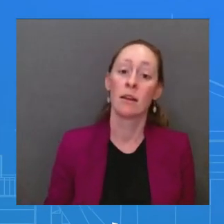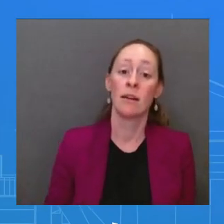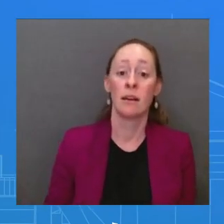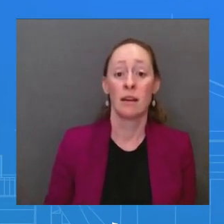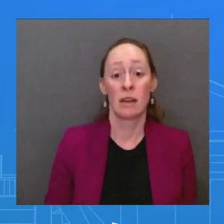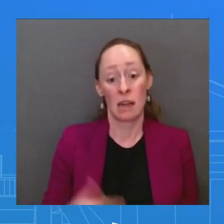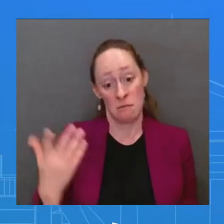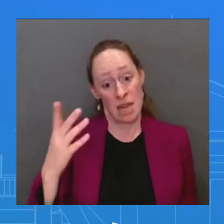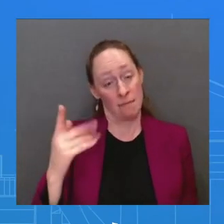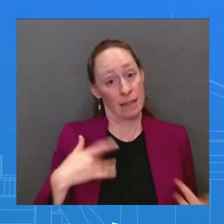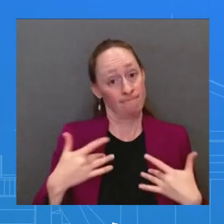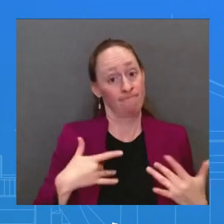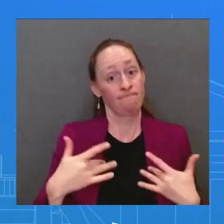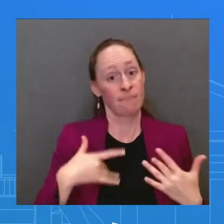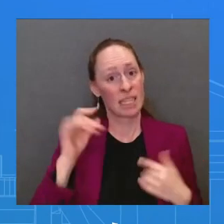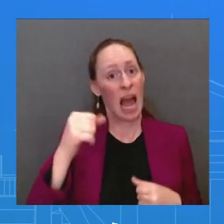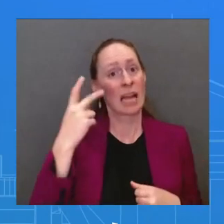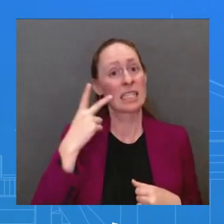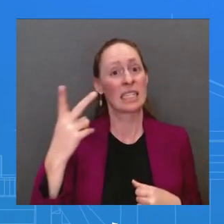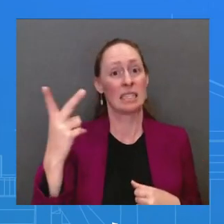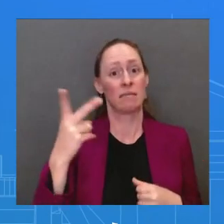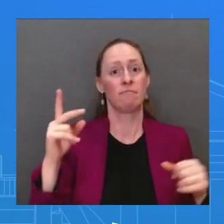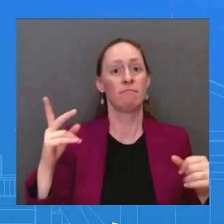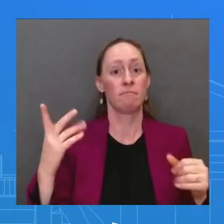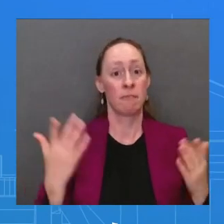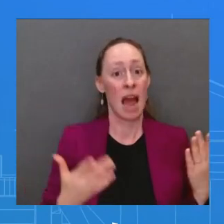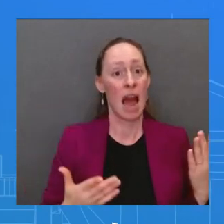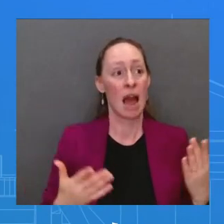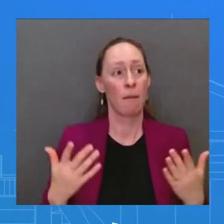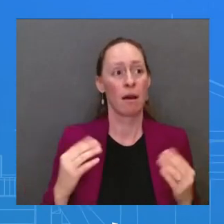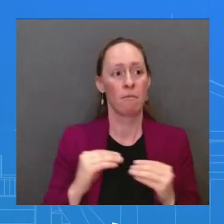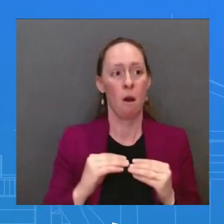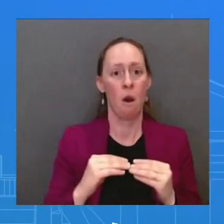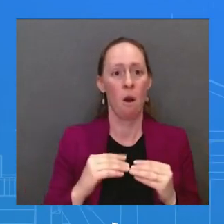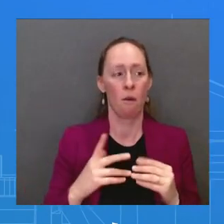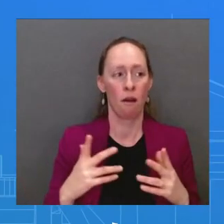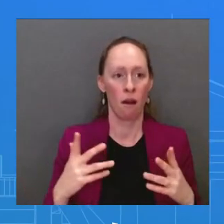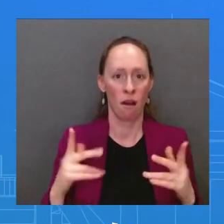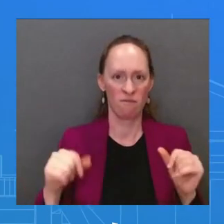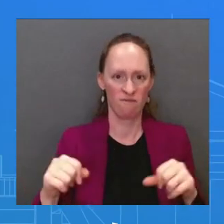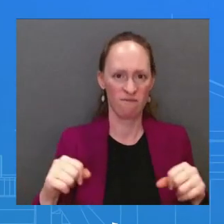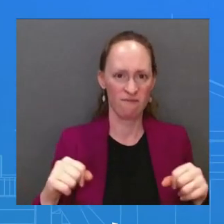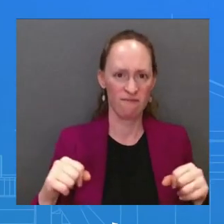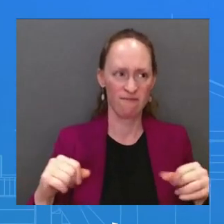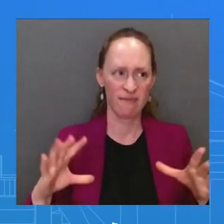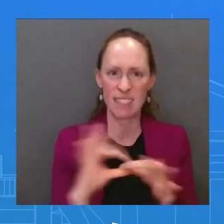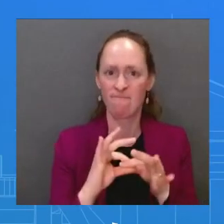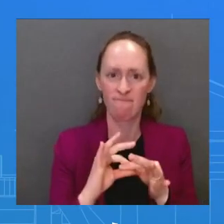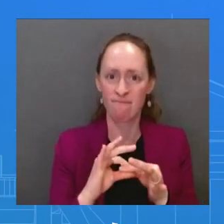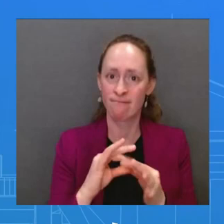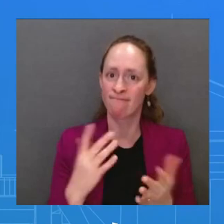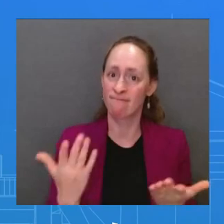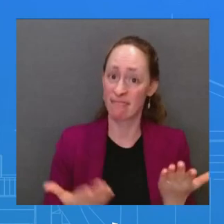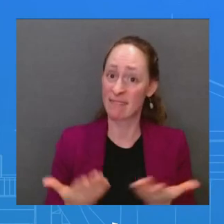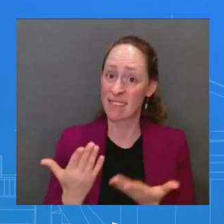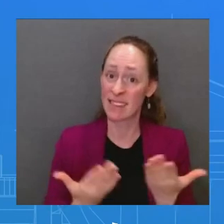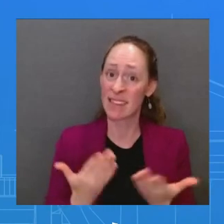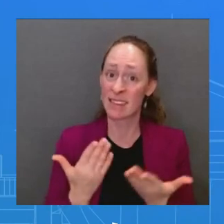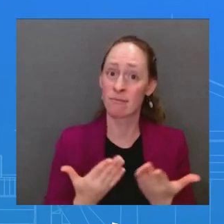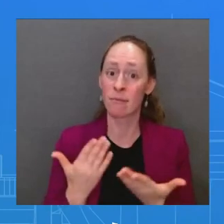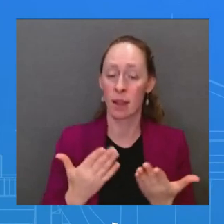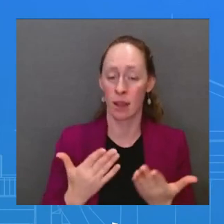have imbued them with an increased intensity as reflected in the fact that their defense minister, their number one guy in their defense